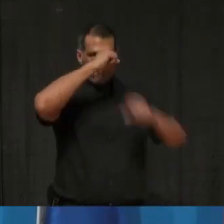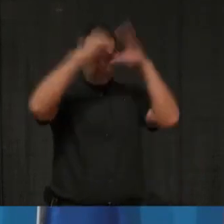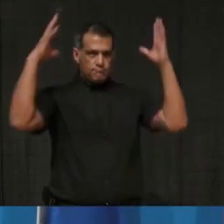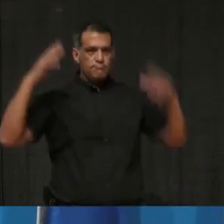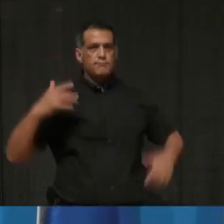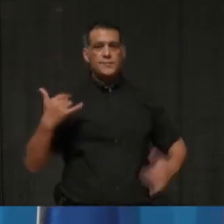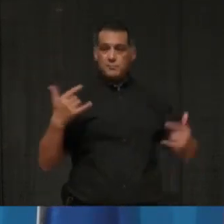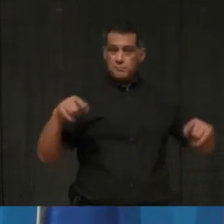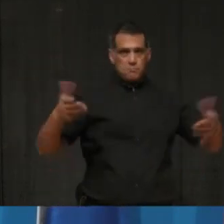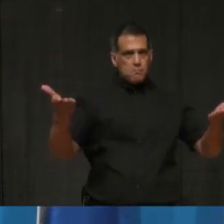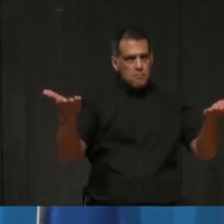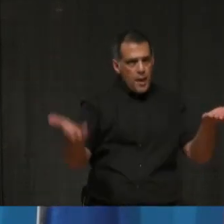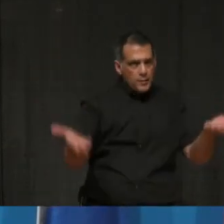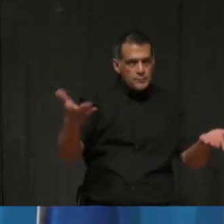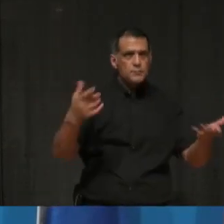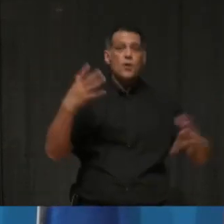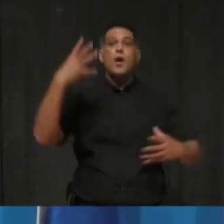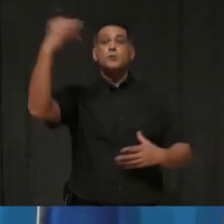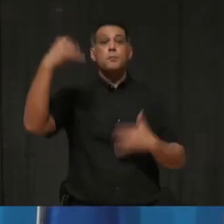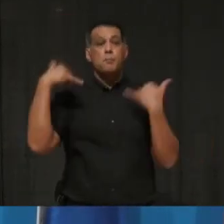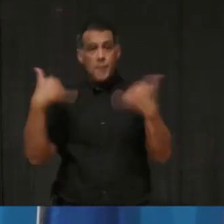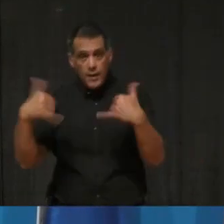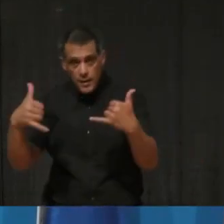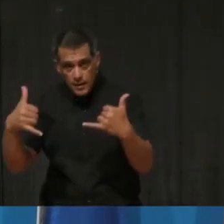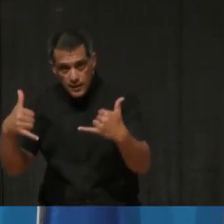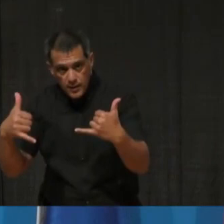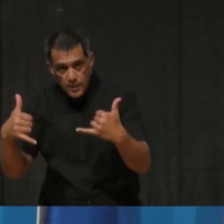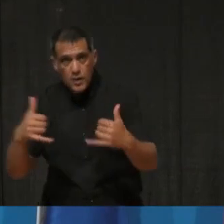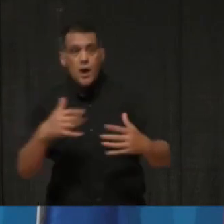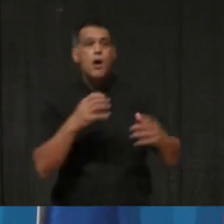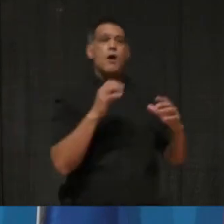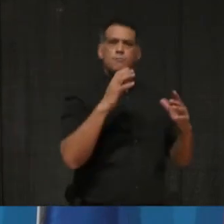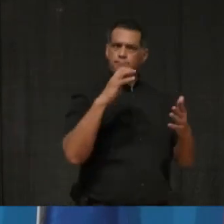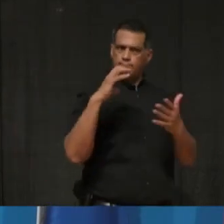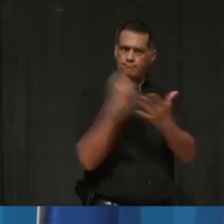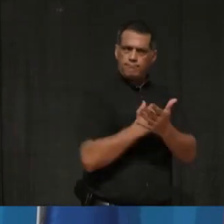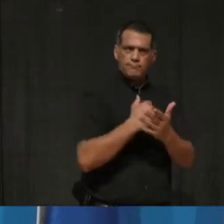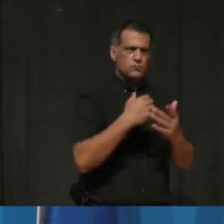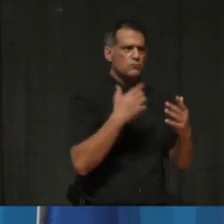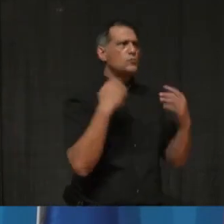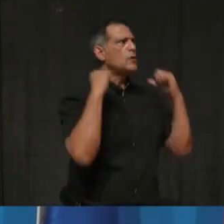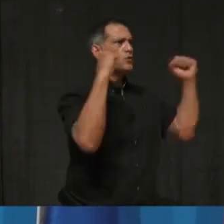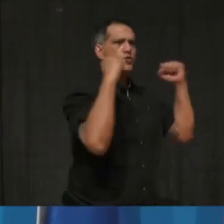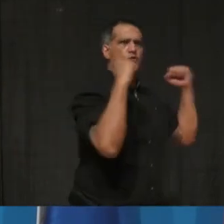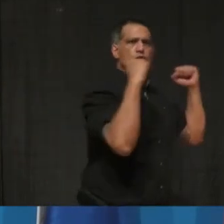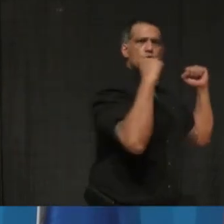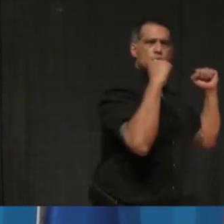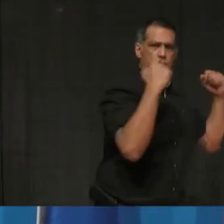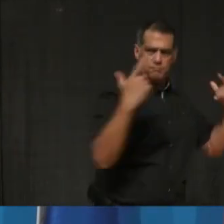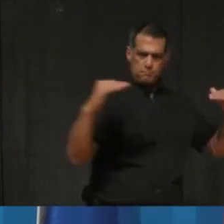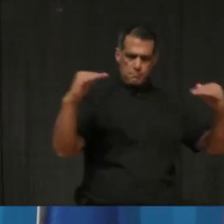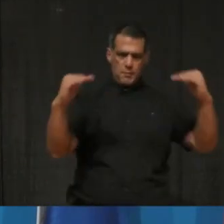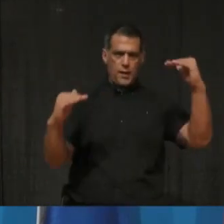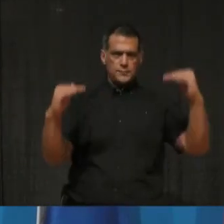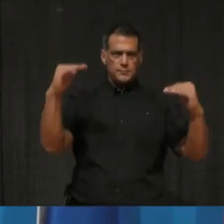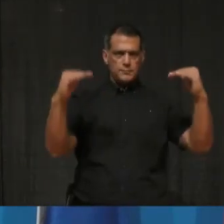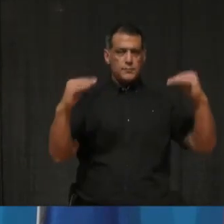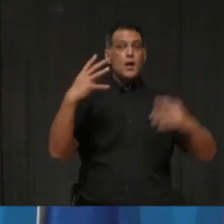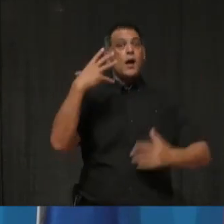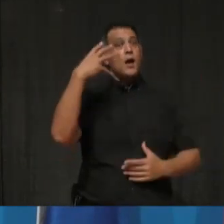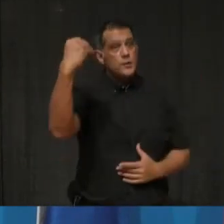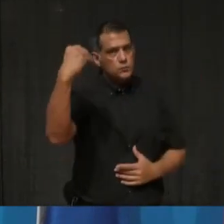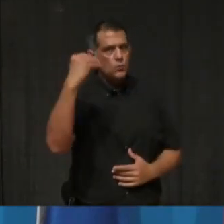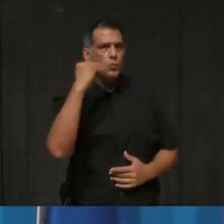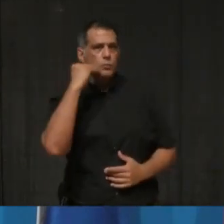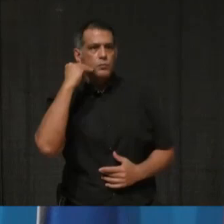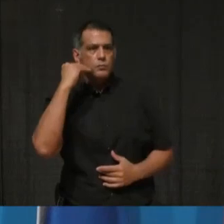balance, uh, outdoor recreation and an opportunity, uh, for individuals to exercise, which remains an essential reason to be out of one's home. Uh, we